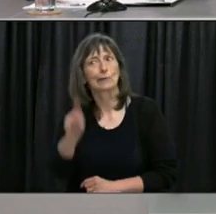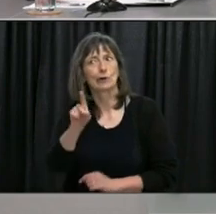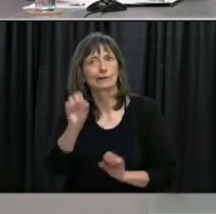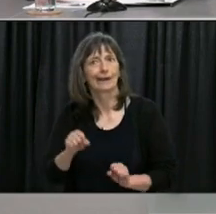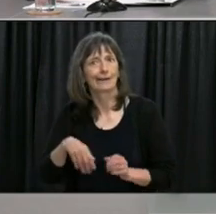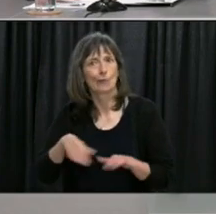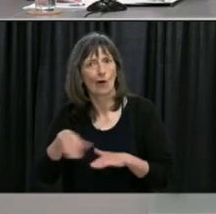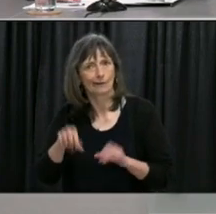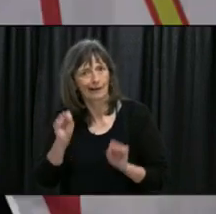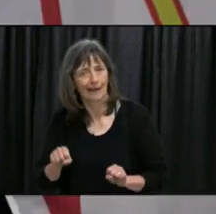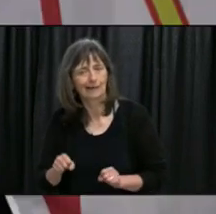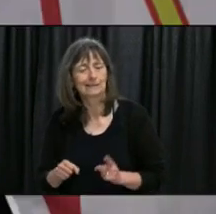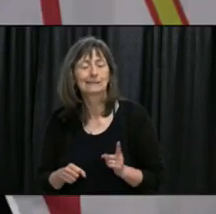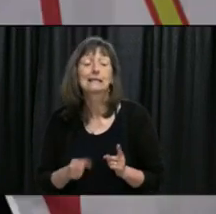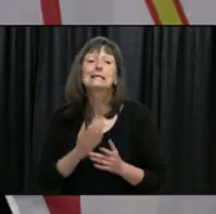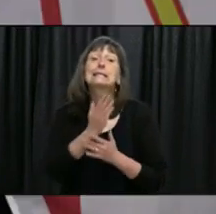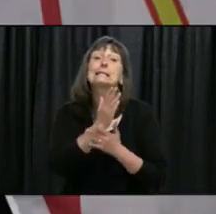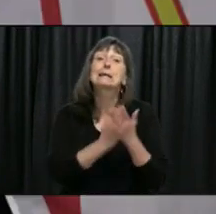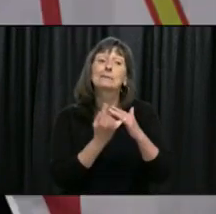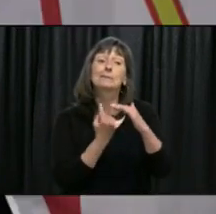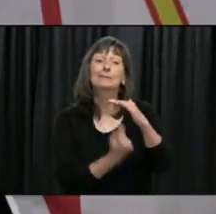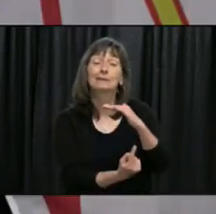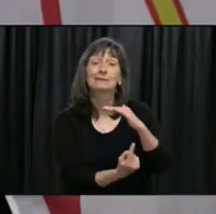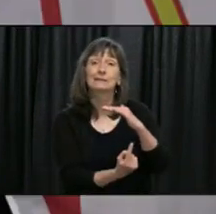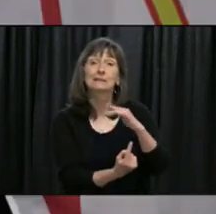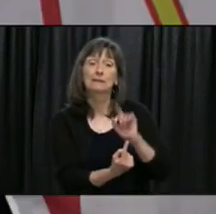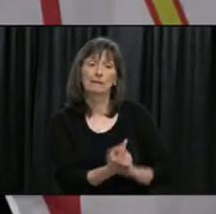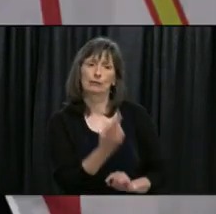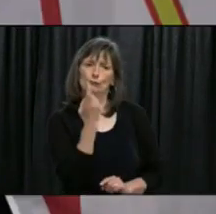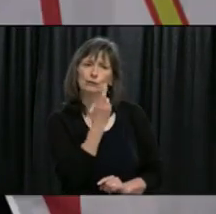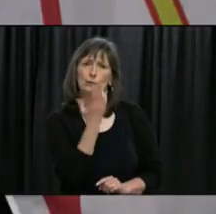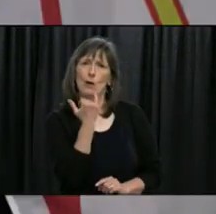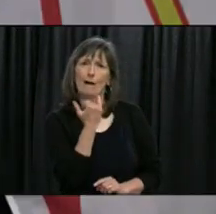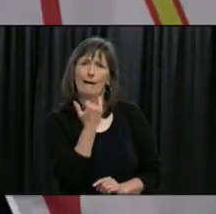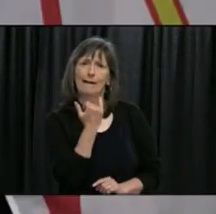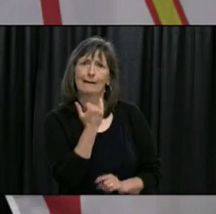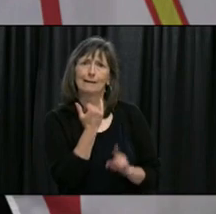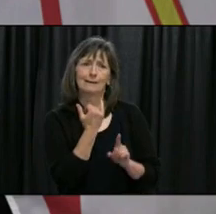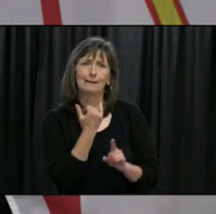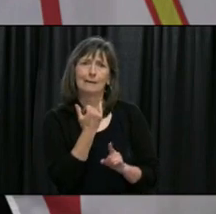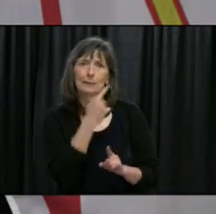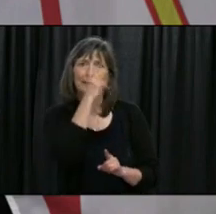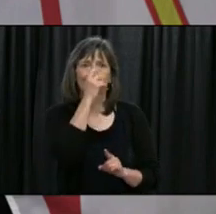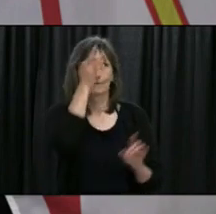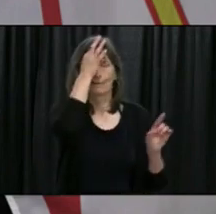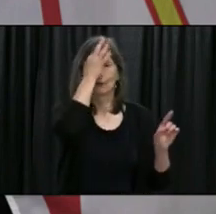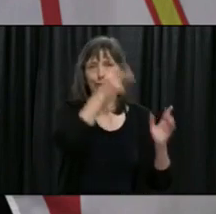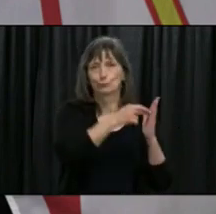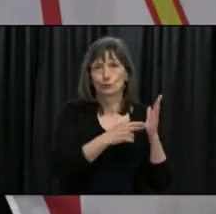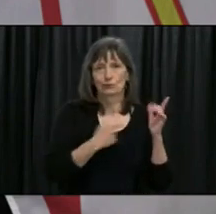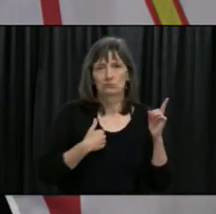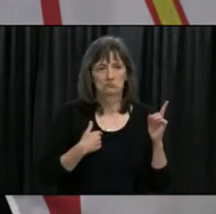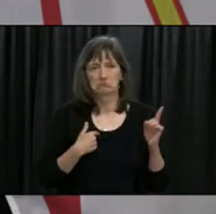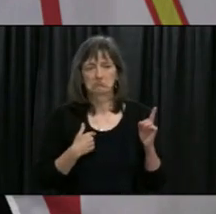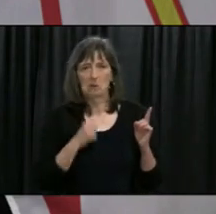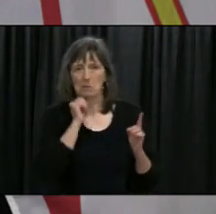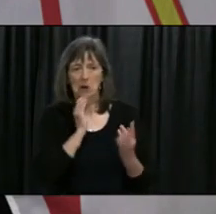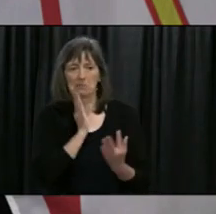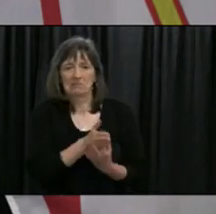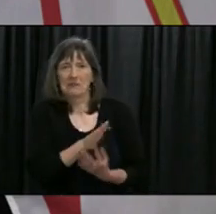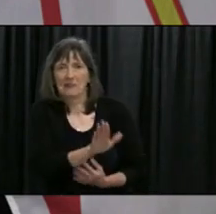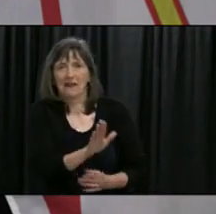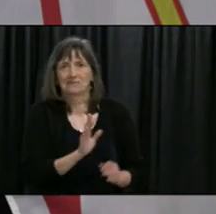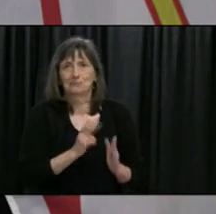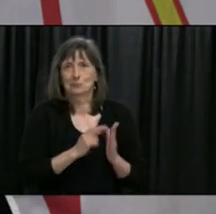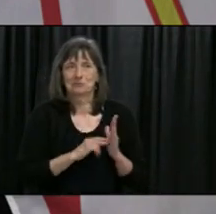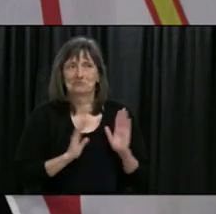so some of the people that are under isolation are there because of federal laws and so we can't interfere with that so